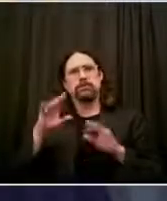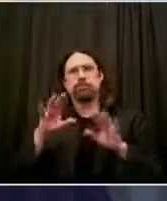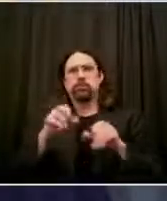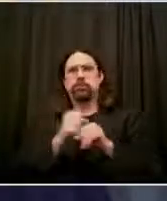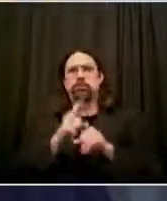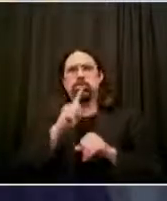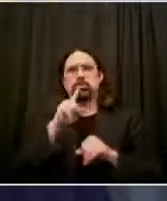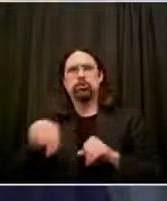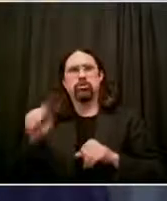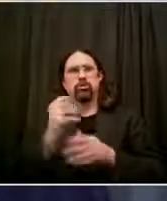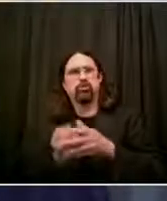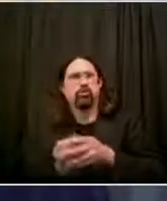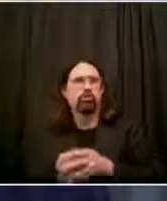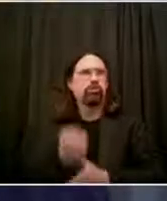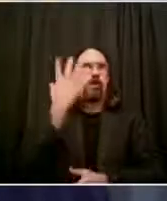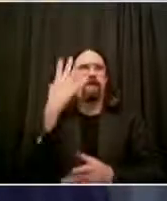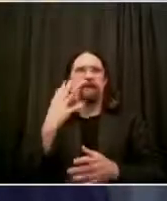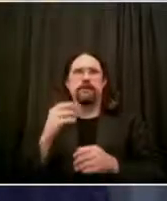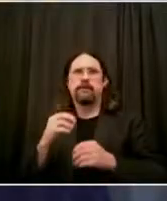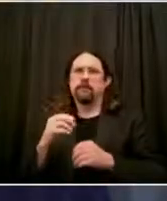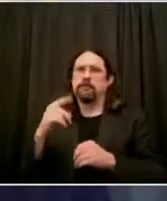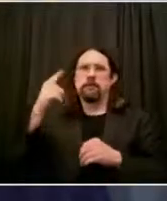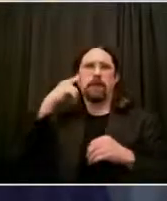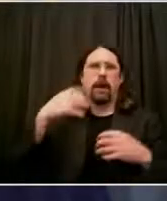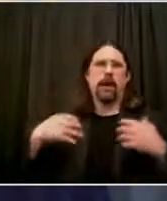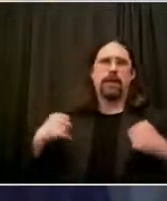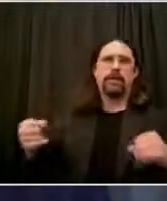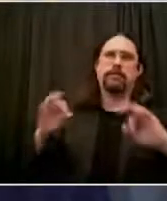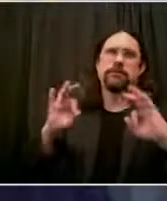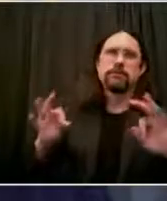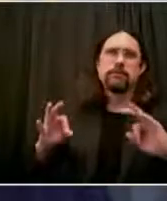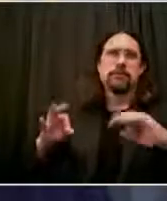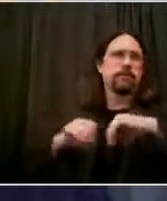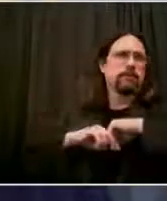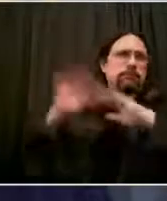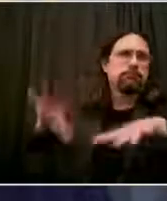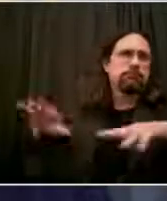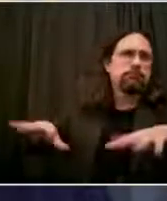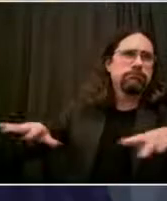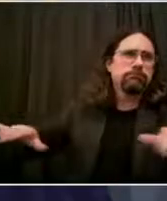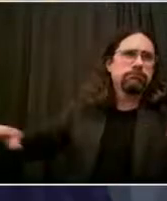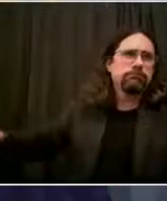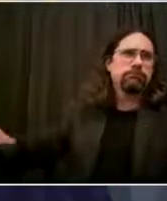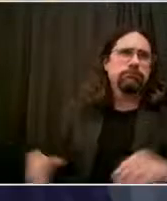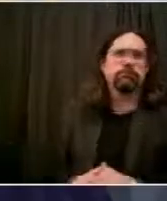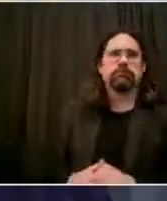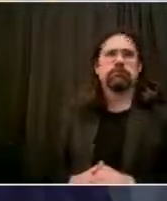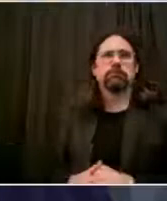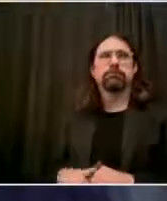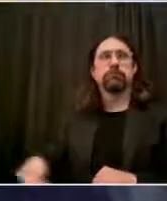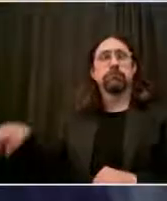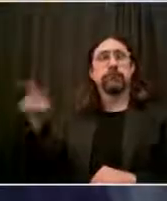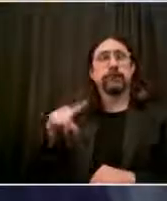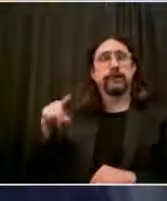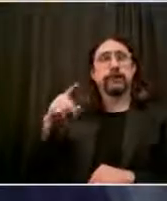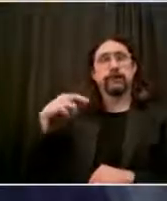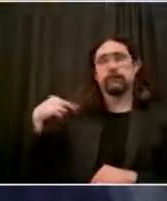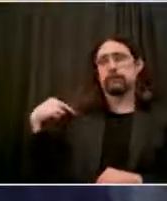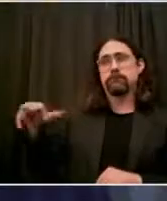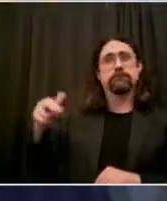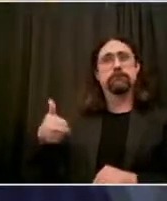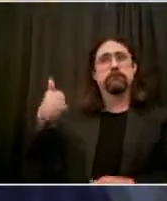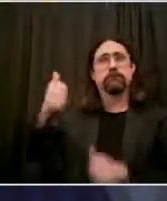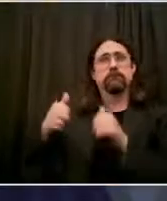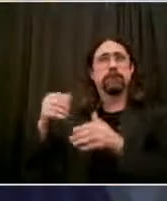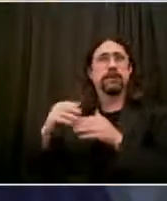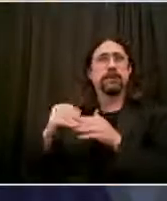number of calls with faith leaders over the last few weeks, and they have been incredible in helping people through this crisis, including telling people that it wasn't